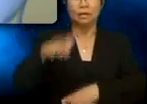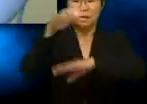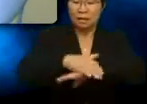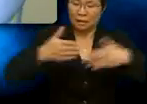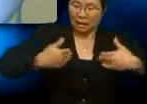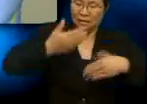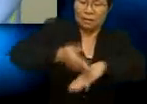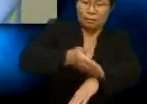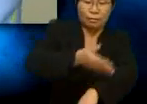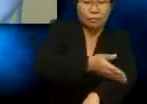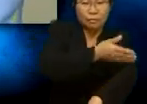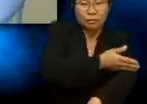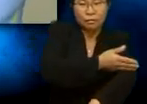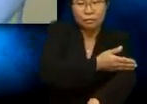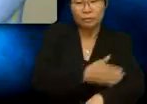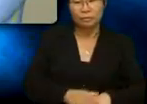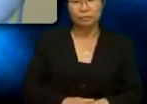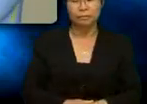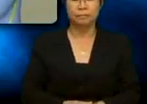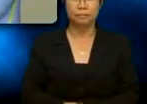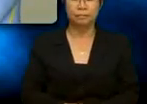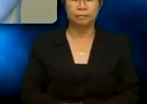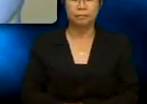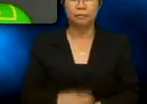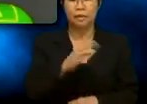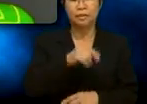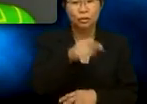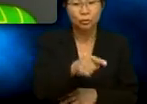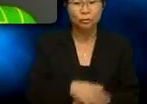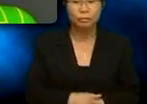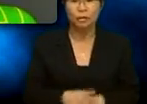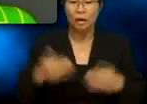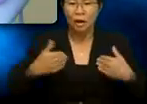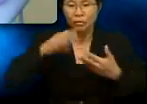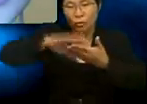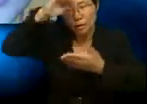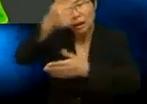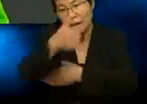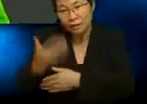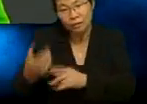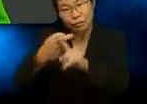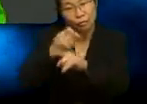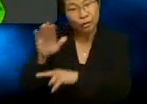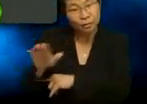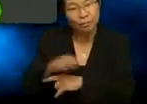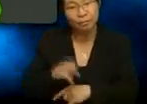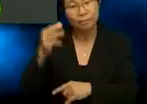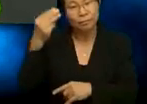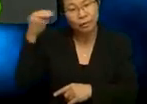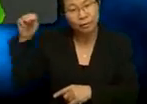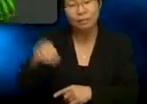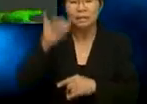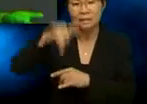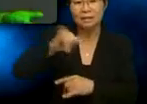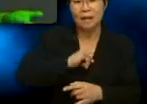So I observed. And you? Have you learned anything from him? Yes. As I